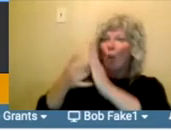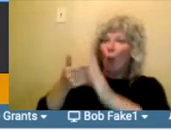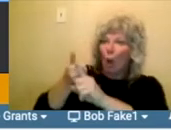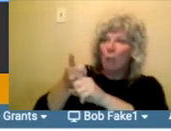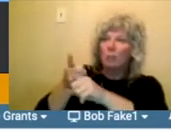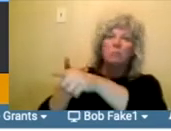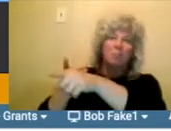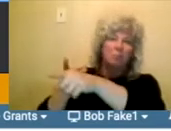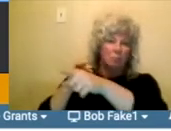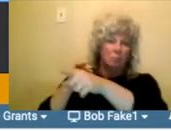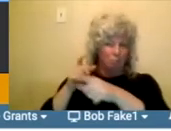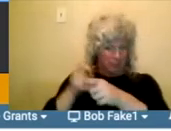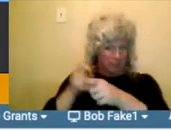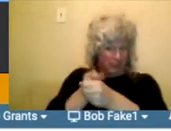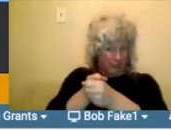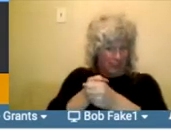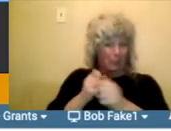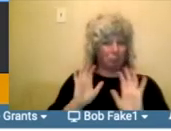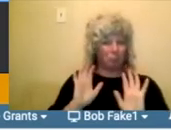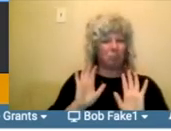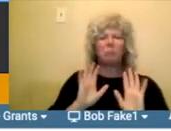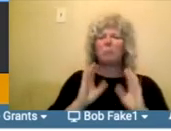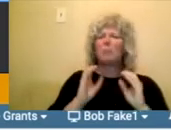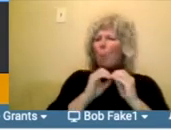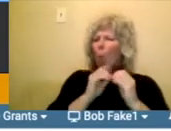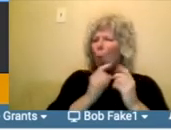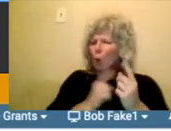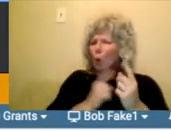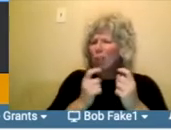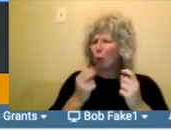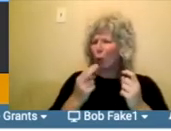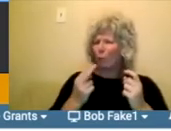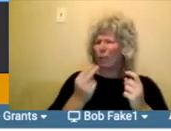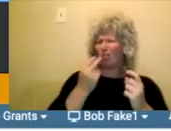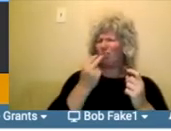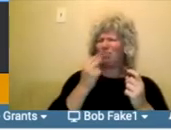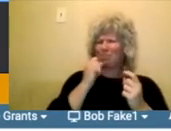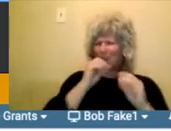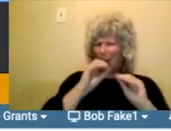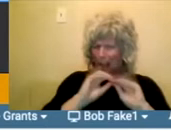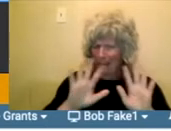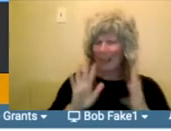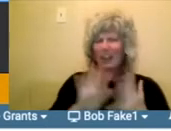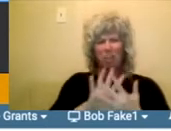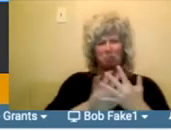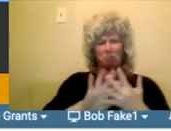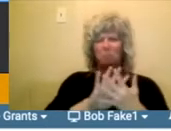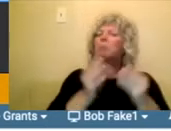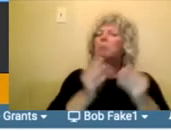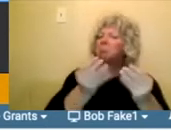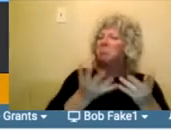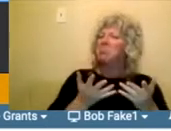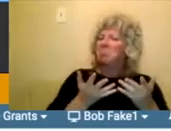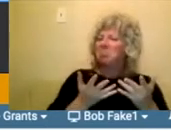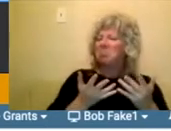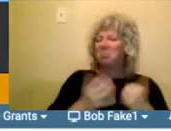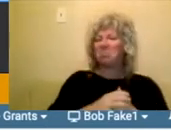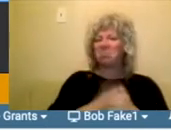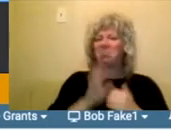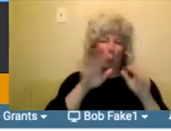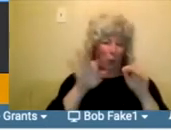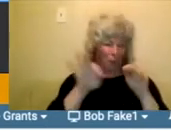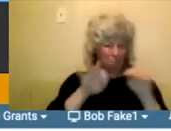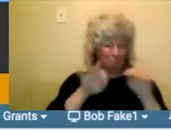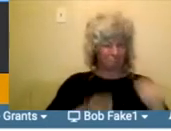it's, uh, and if you have any questions around that and things are not clear, uh, please let me know and I can help you out with